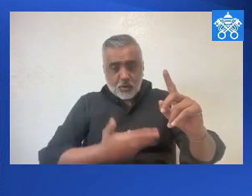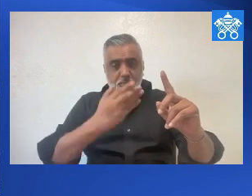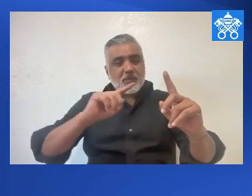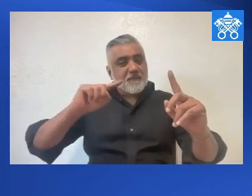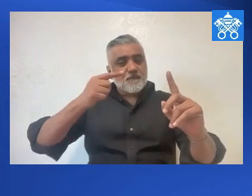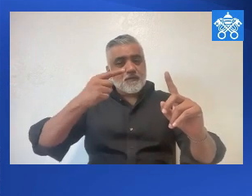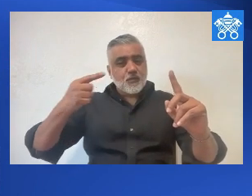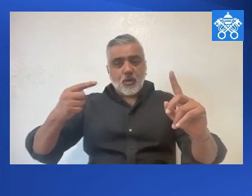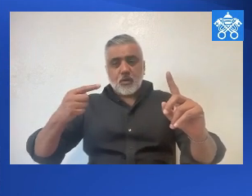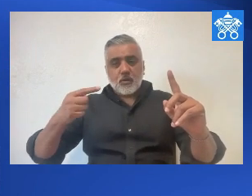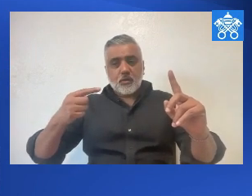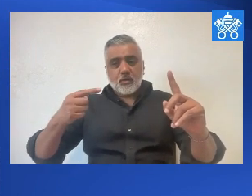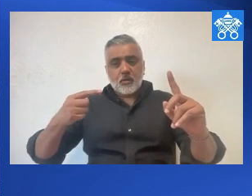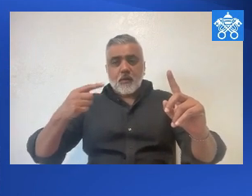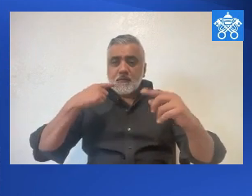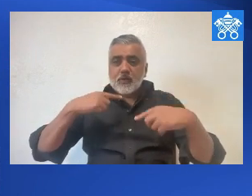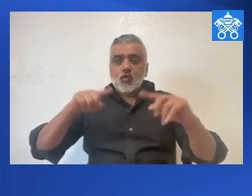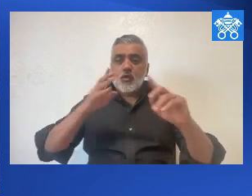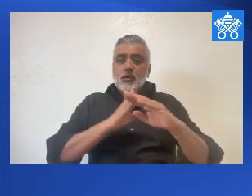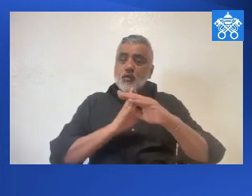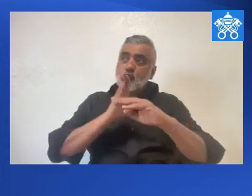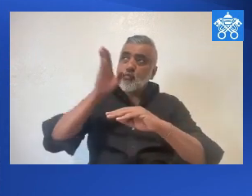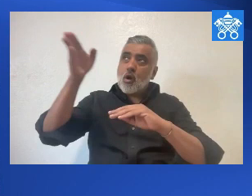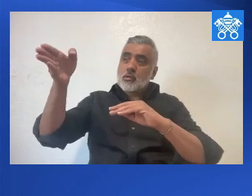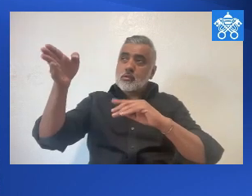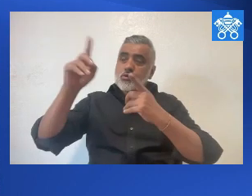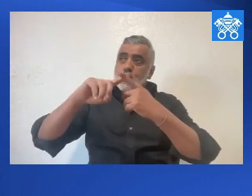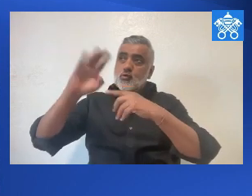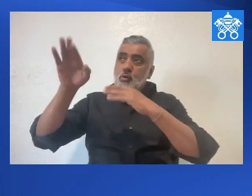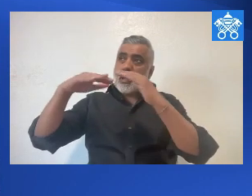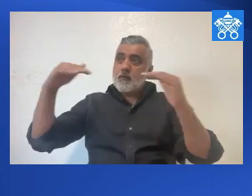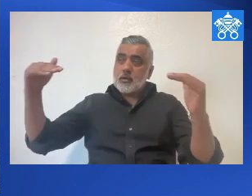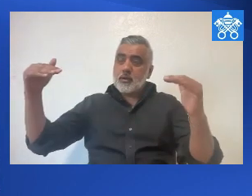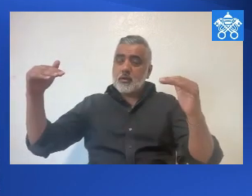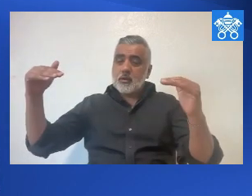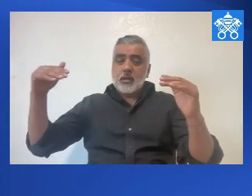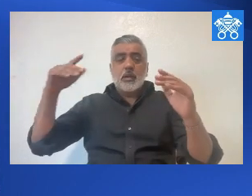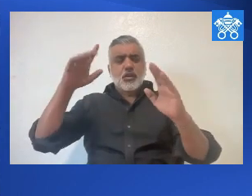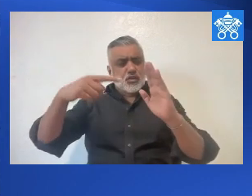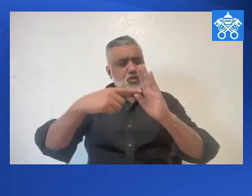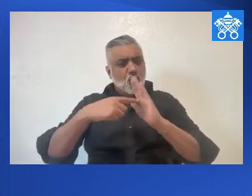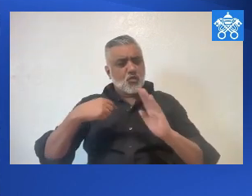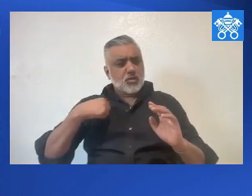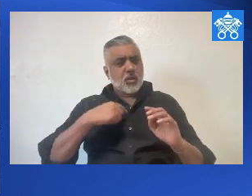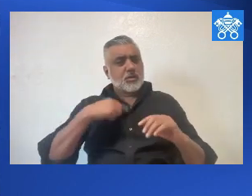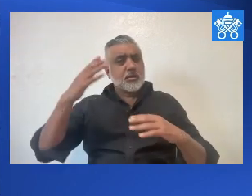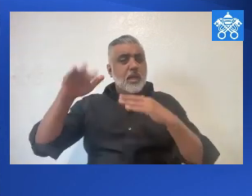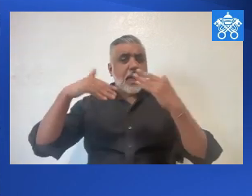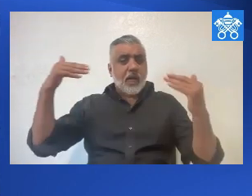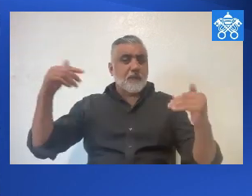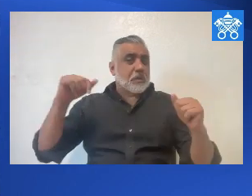creature who, with her whole self, body and soul, victoriously crosses the finish line of heaven. She